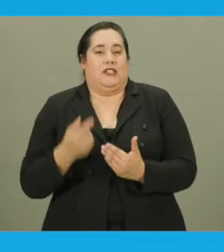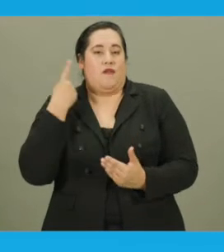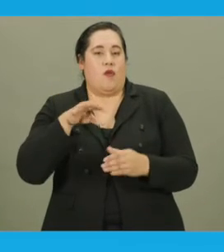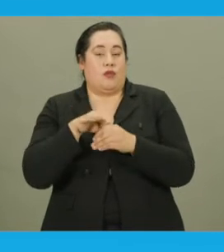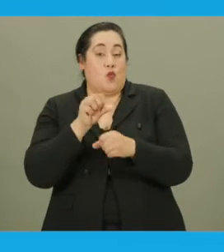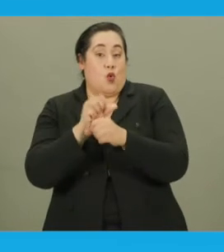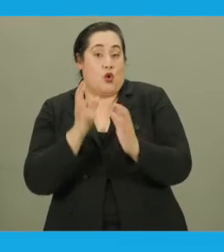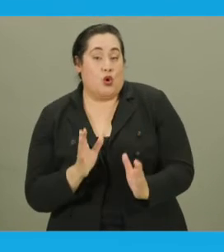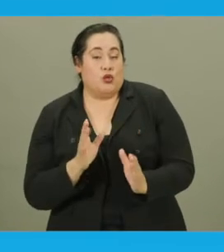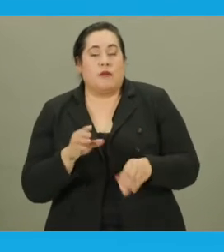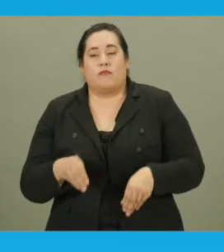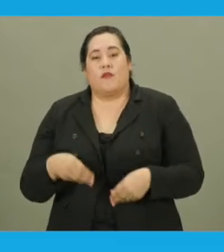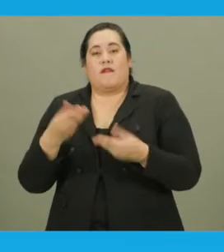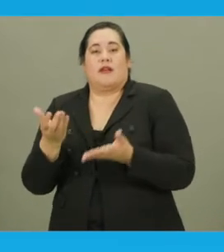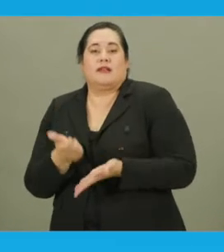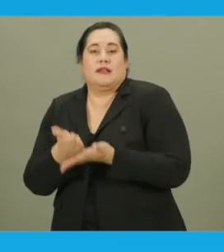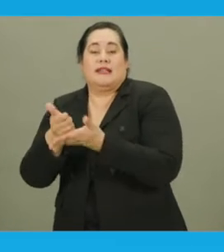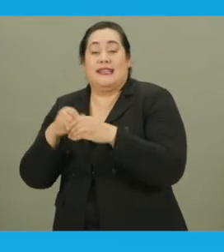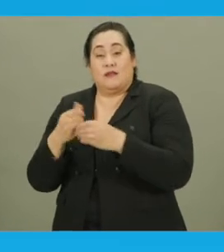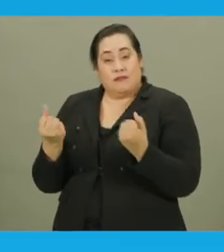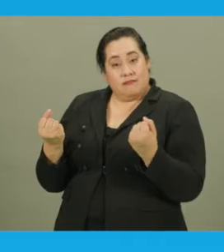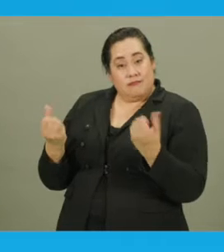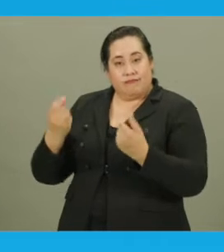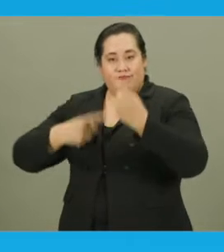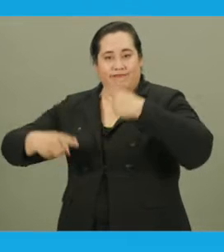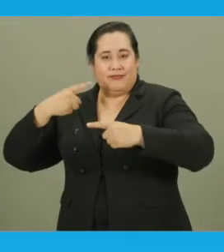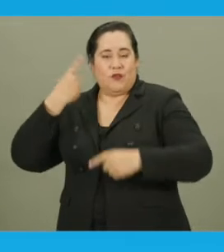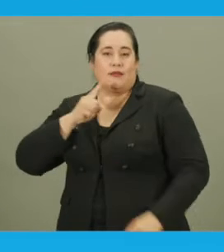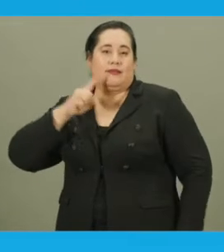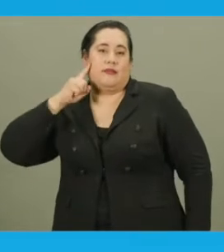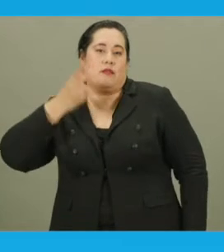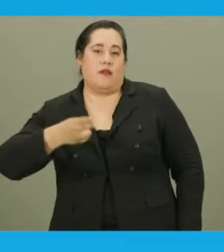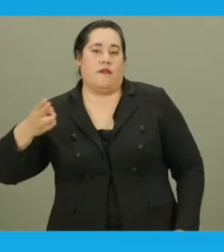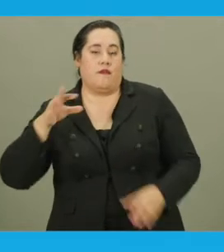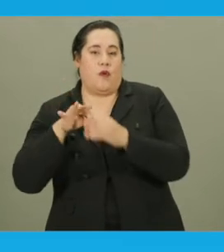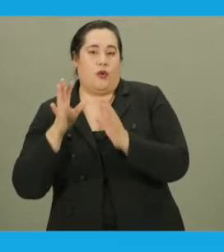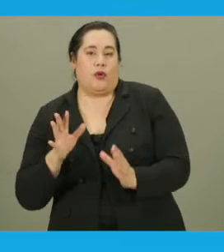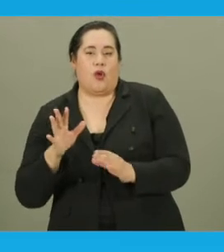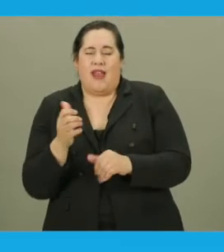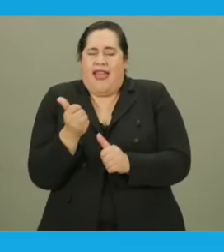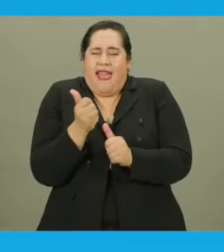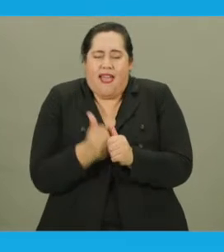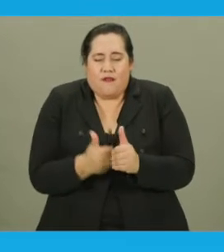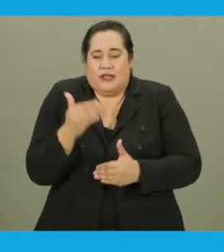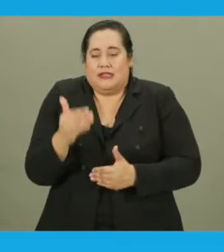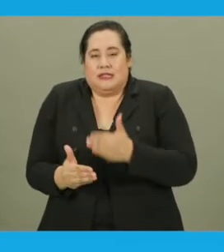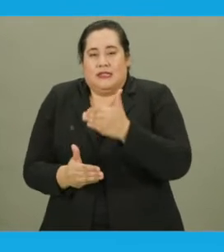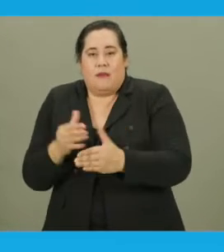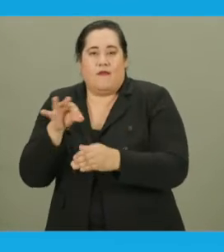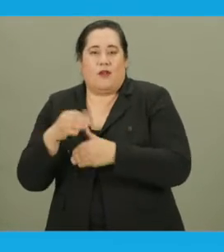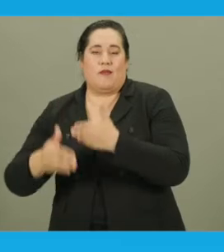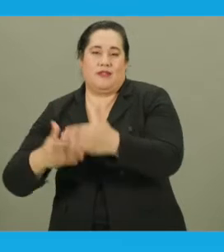it easier for election workers to provide assistance in sign language to deaf or hard of hearing voters on every step